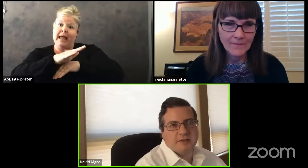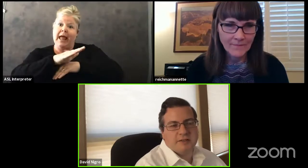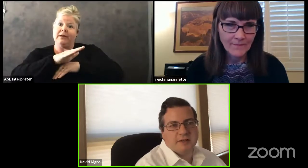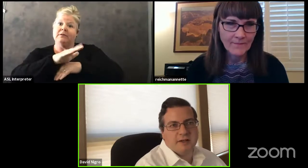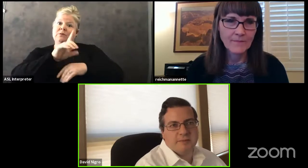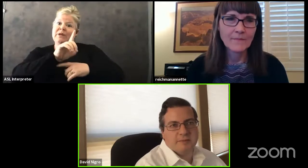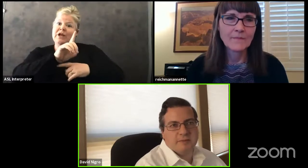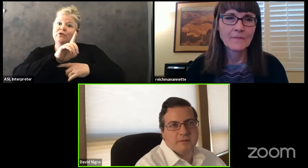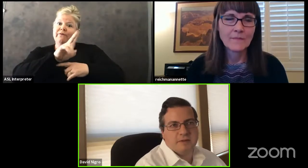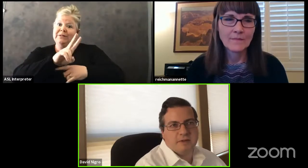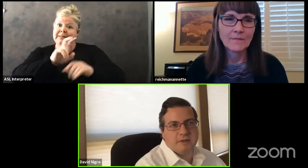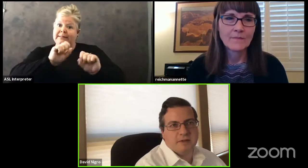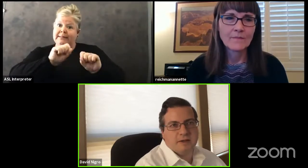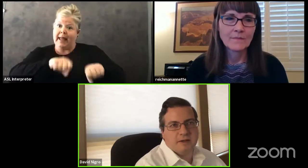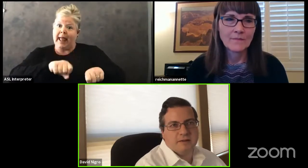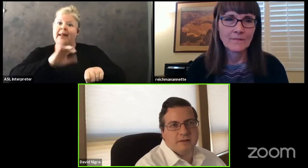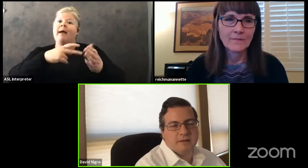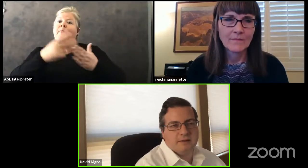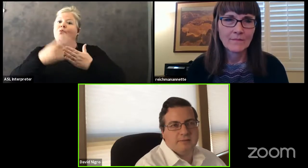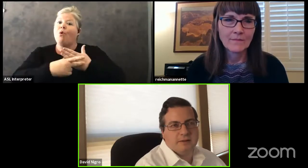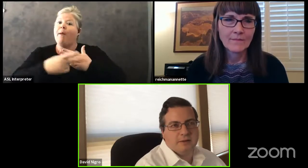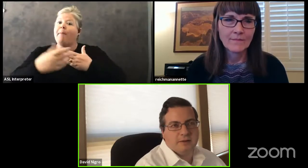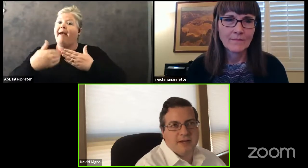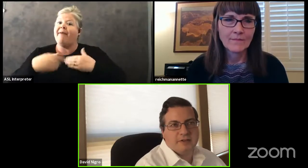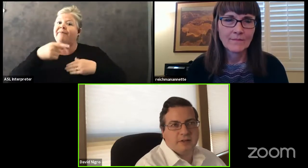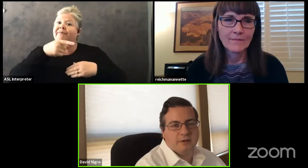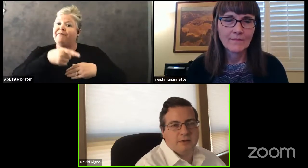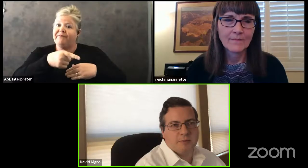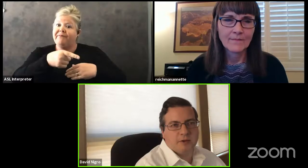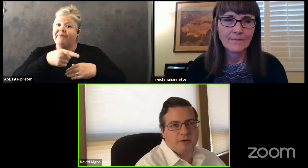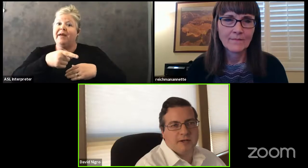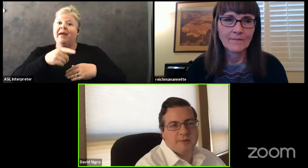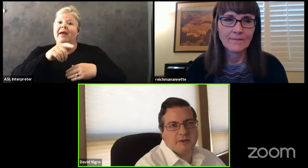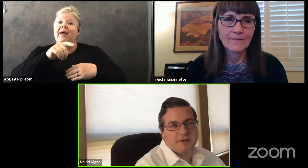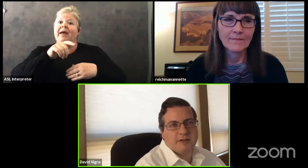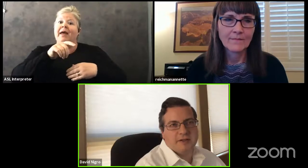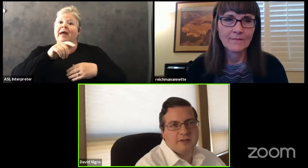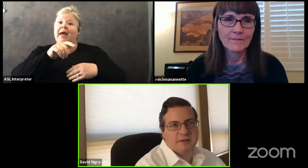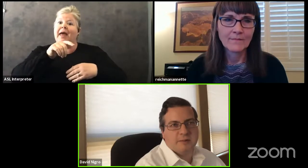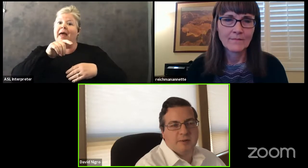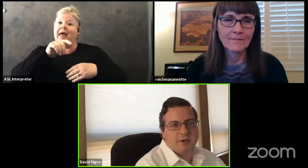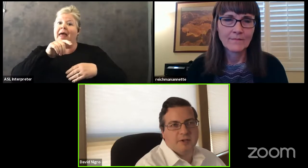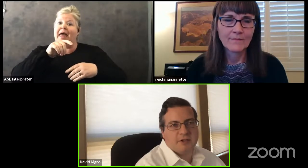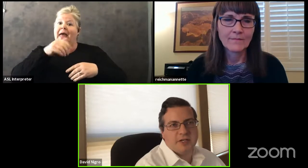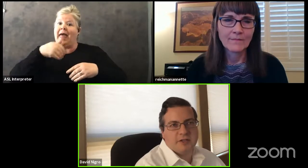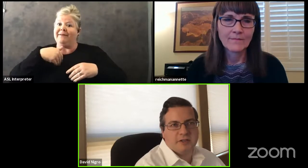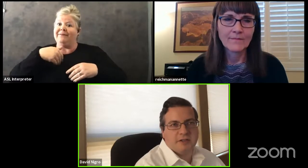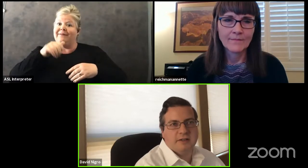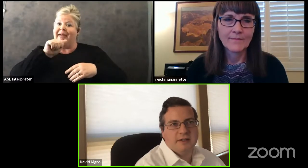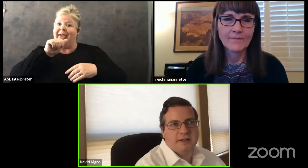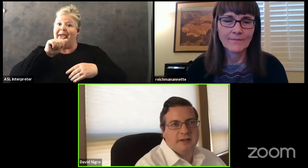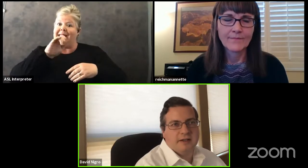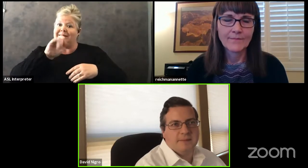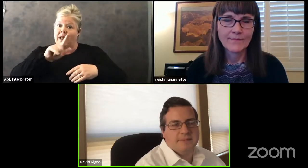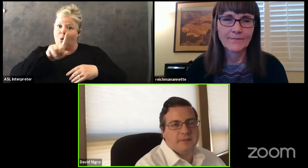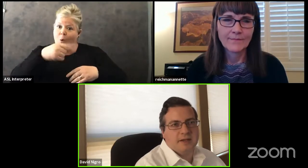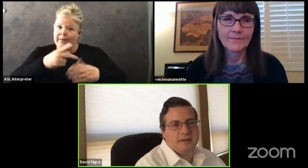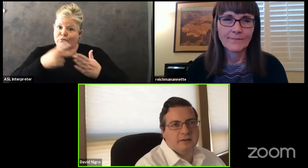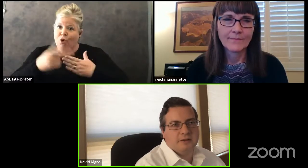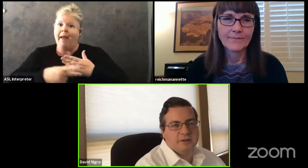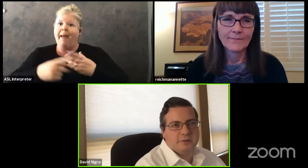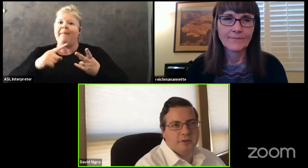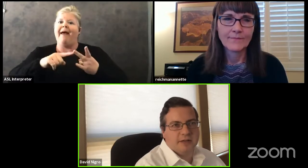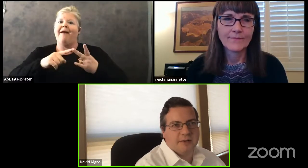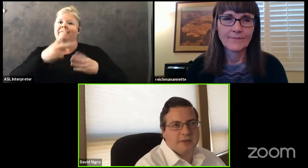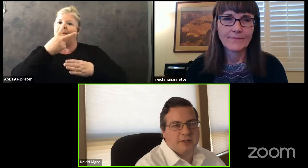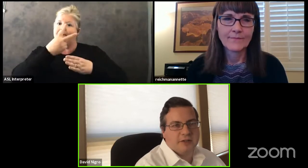which, which has the, you know, the ASL only program. It also has the bimodal education and